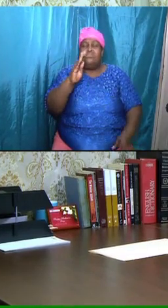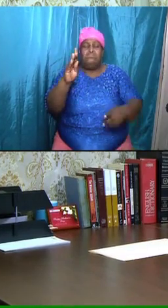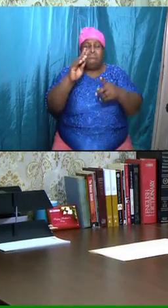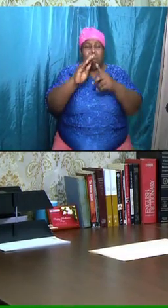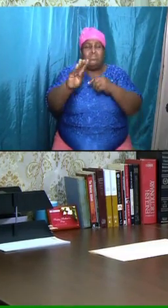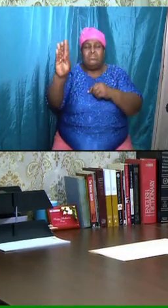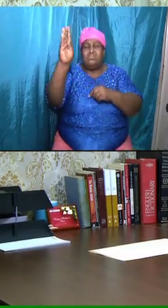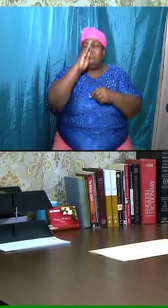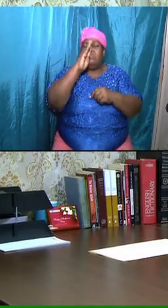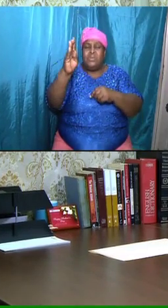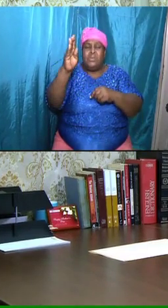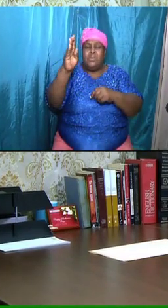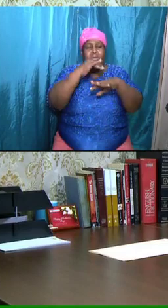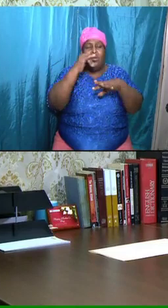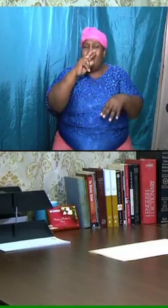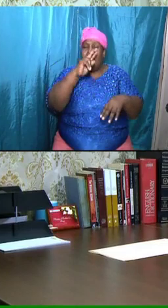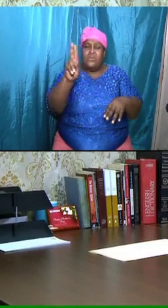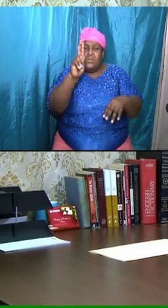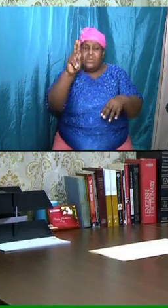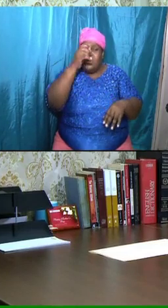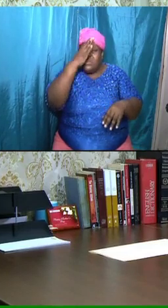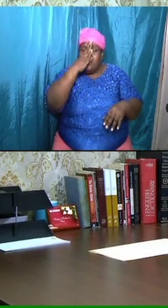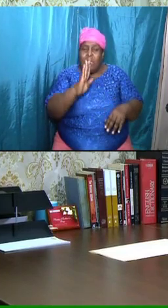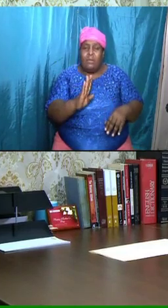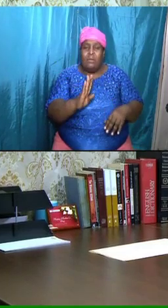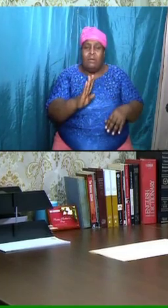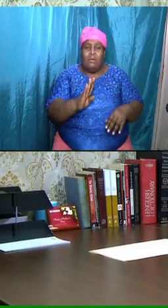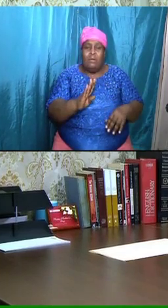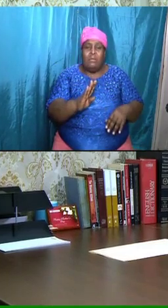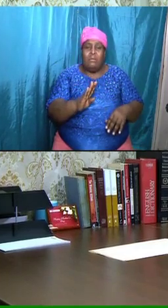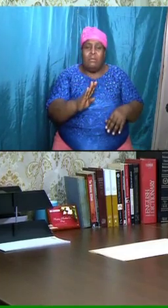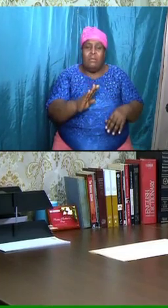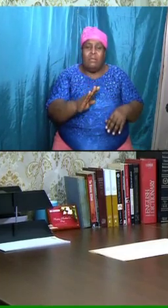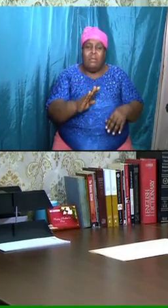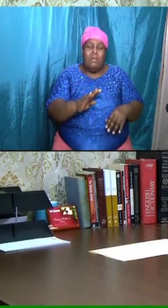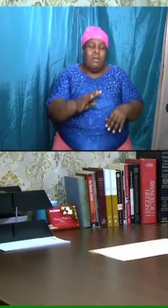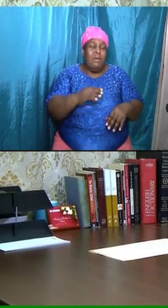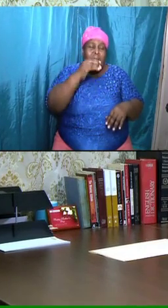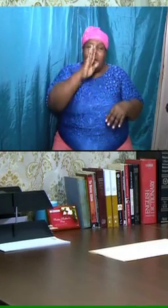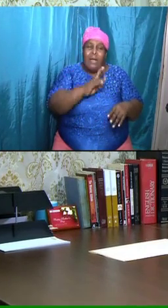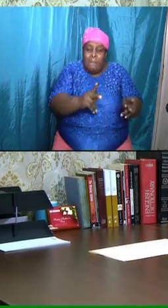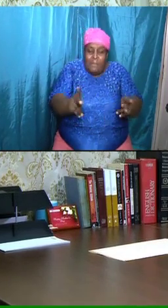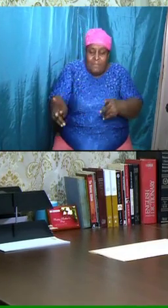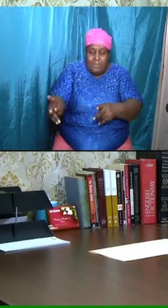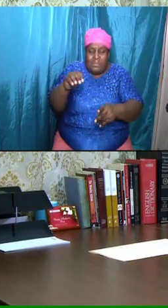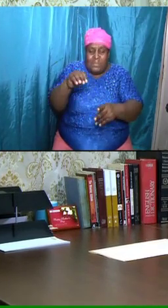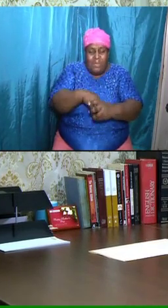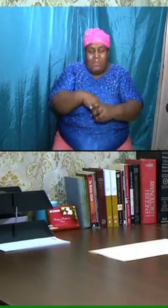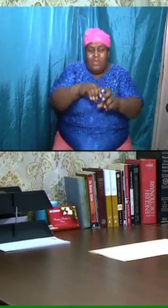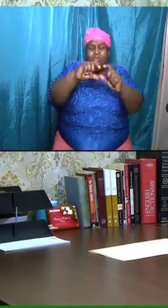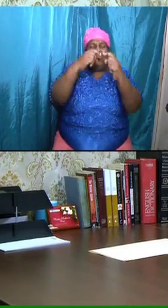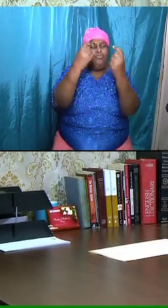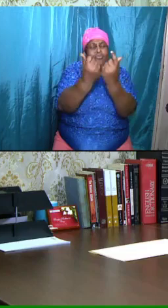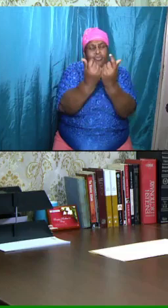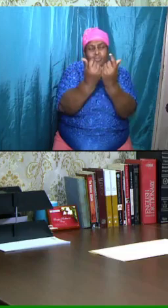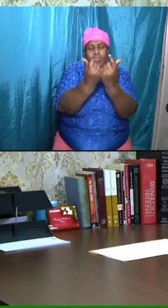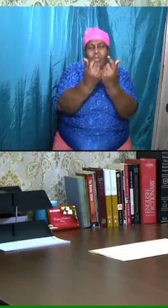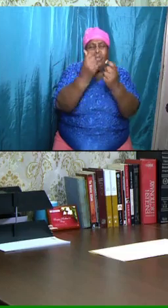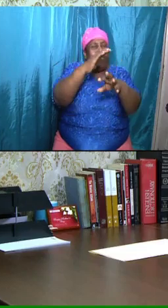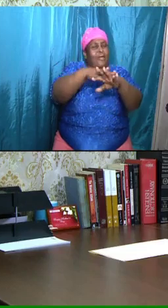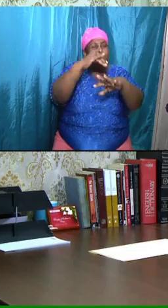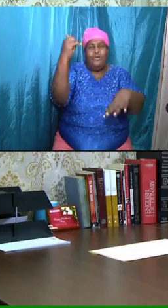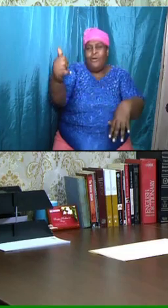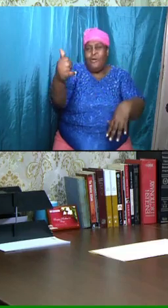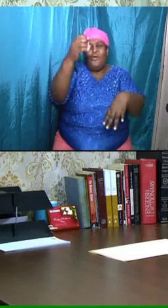used by God. And God placed them in a body called the church, and you and I